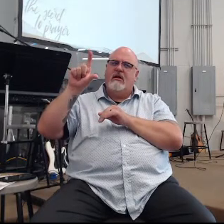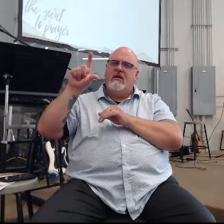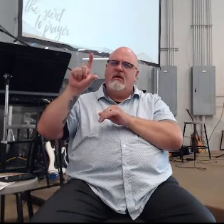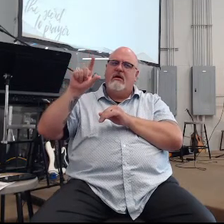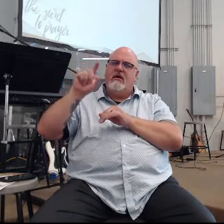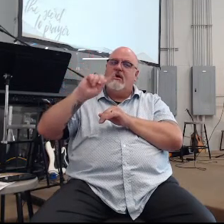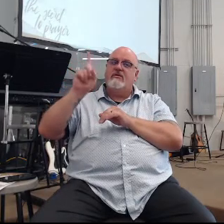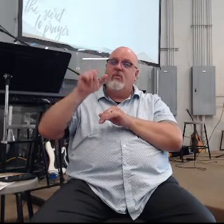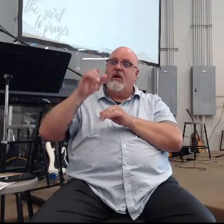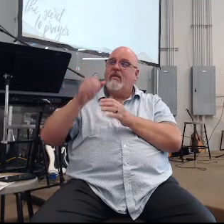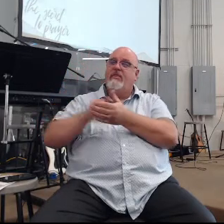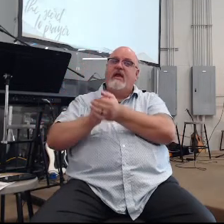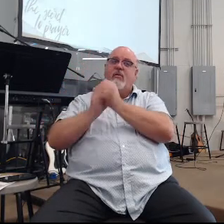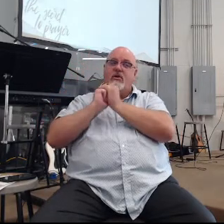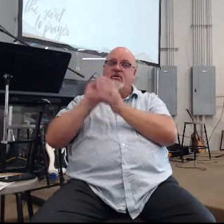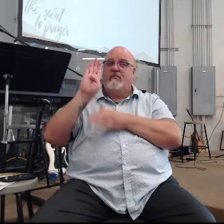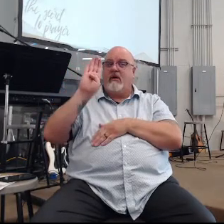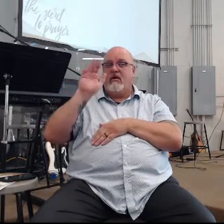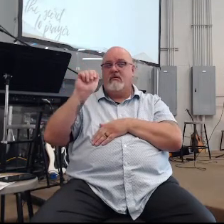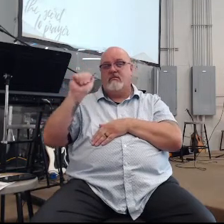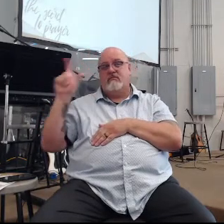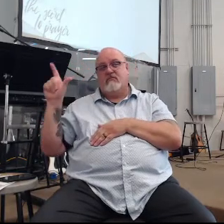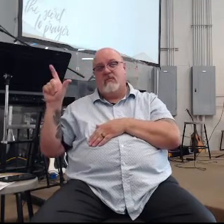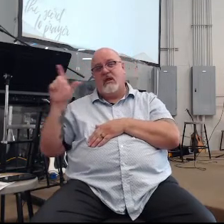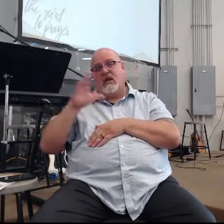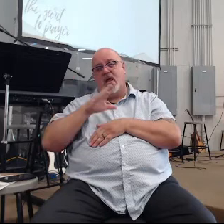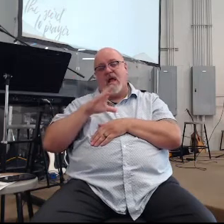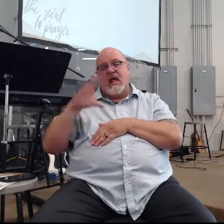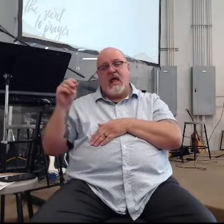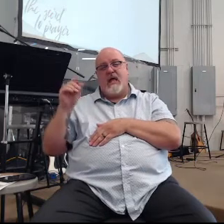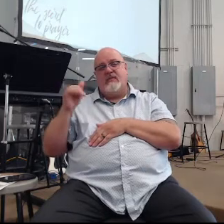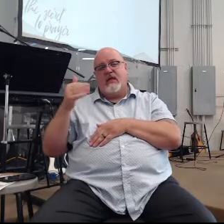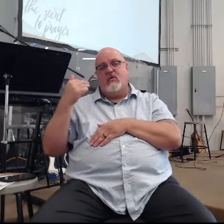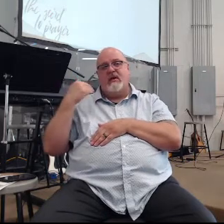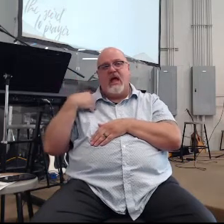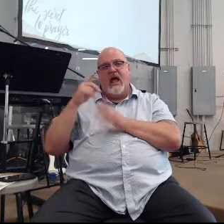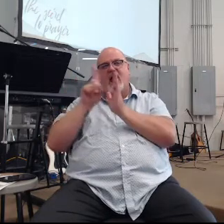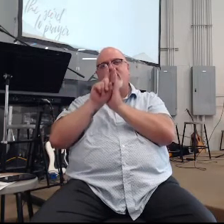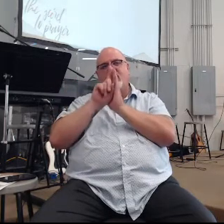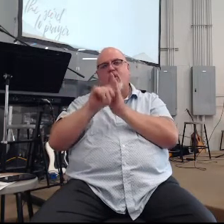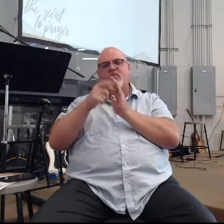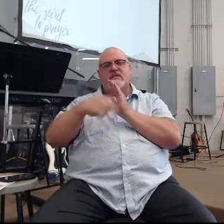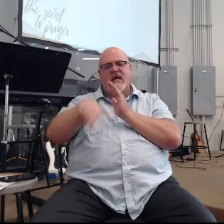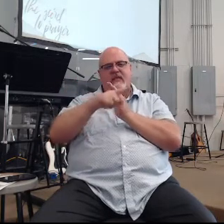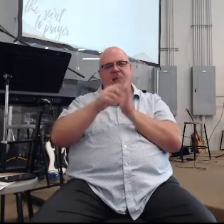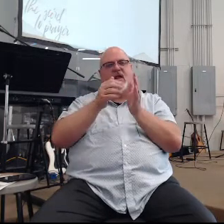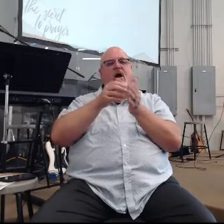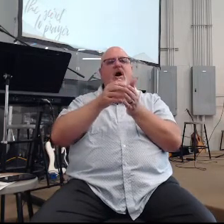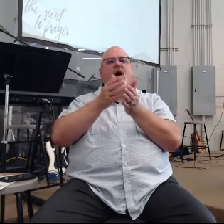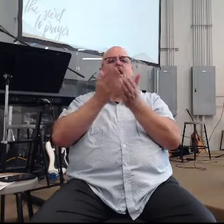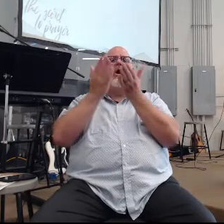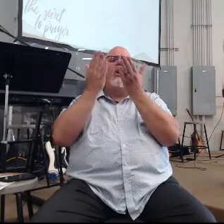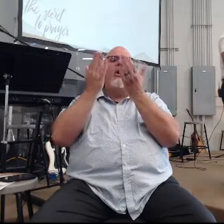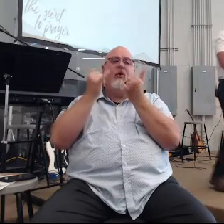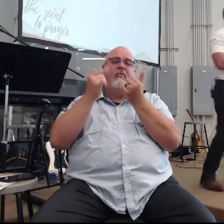Carmel is where they worshipped Baal and they would have moments like this hoping that something miraculous would show up